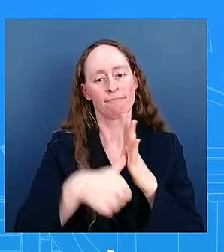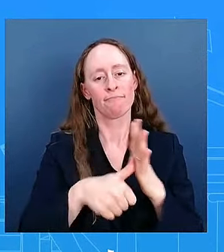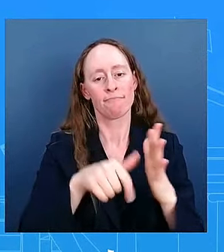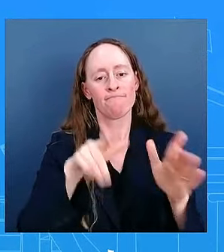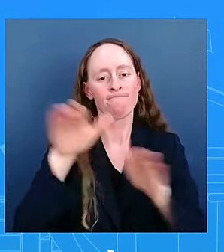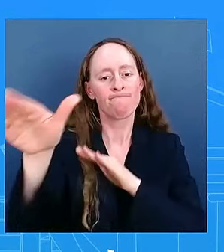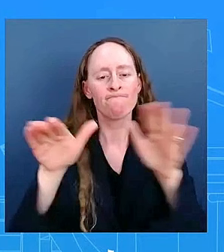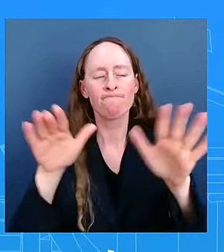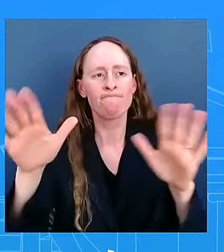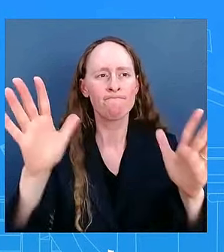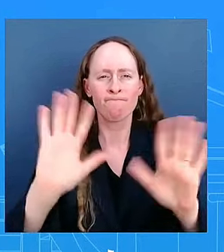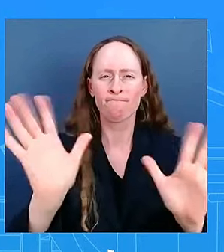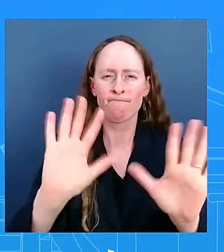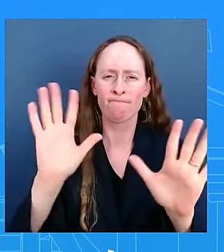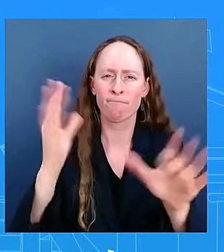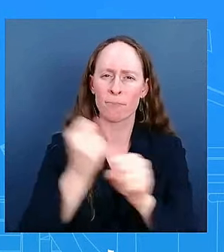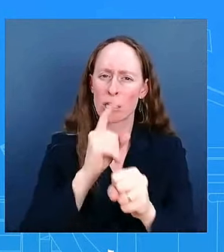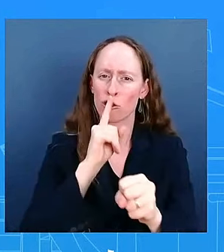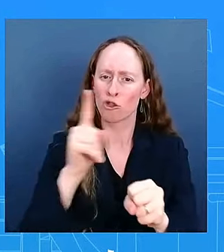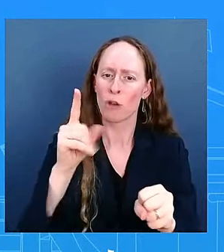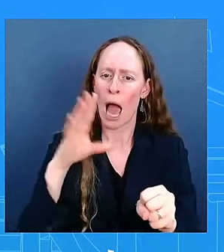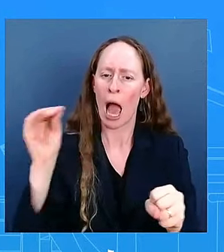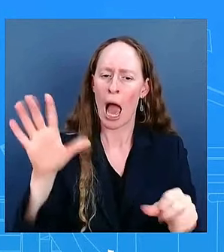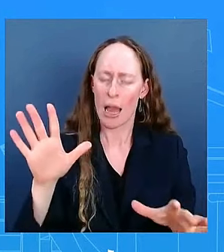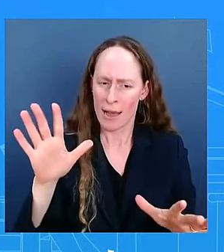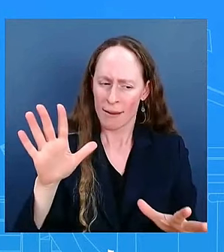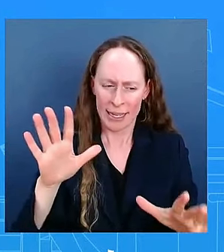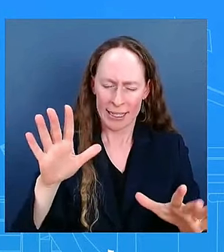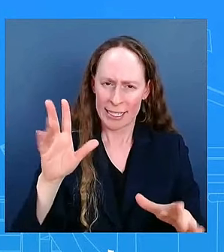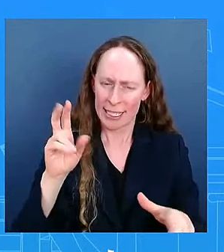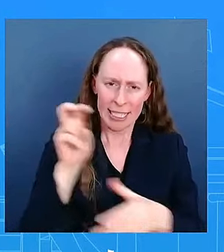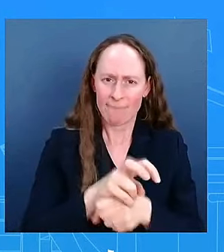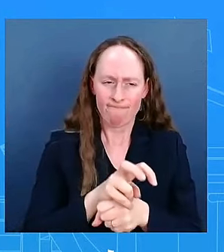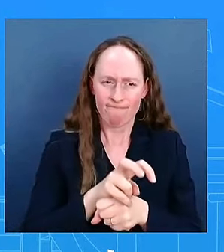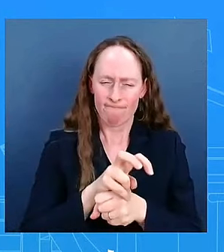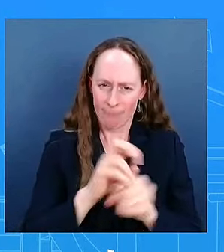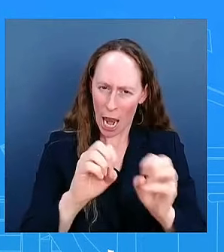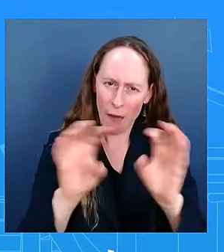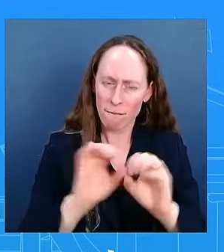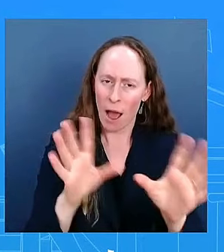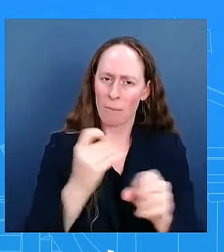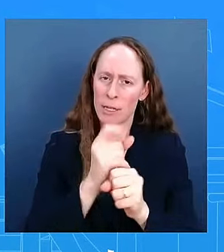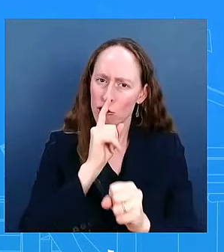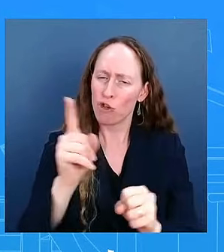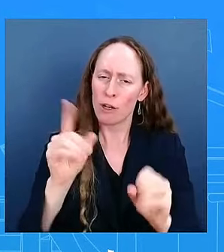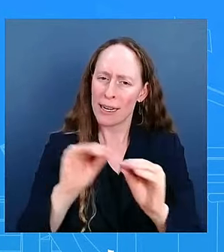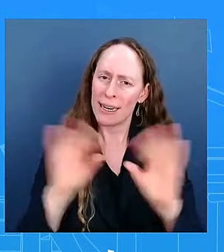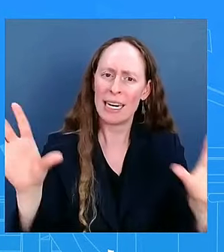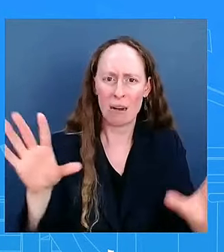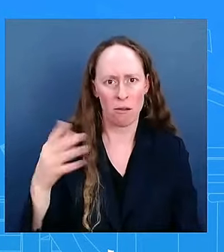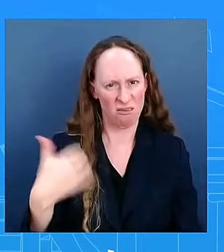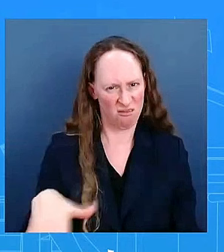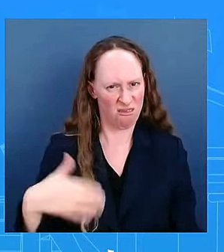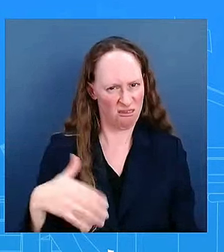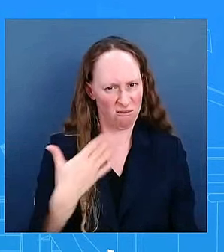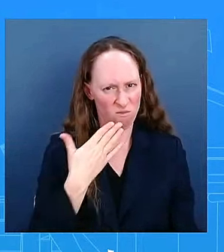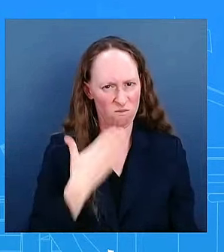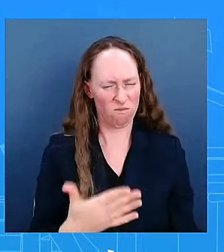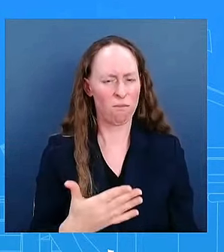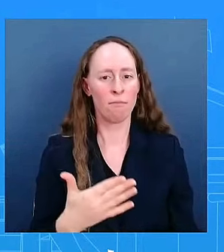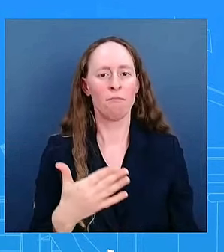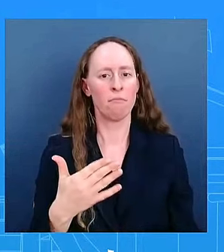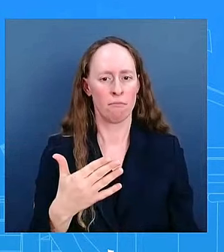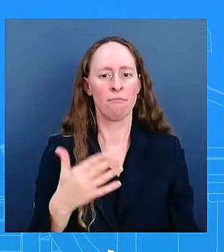step to clarify. I think that tells you where the President is. He took the extra step to clarify.